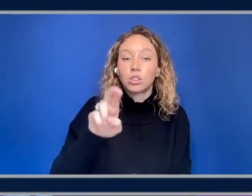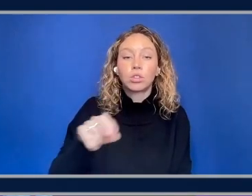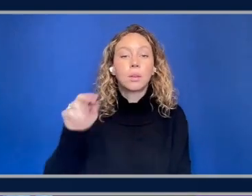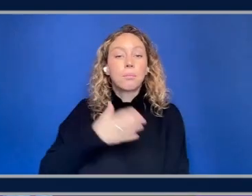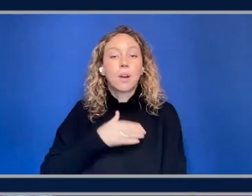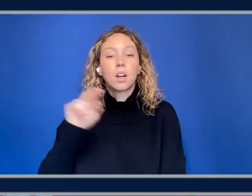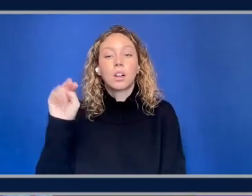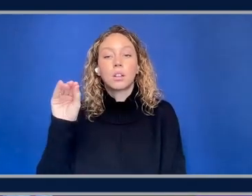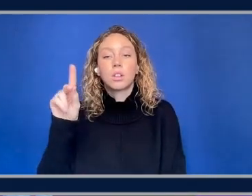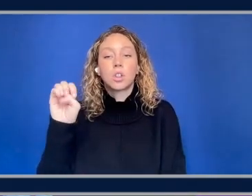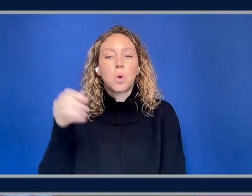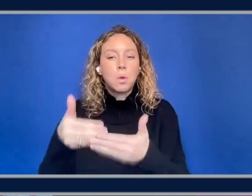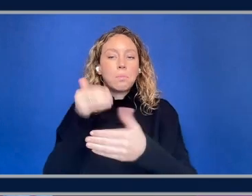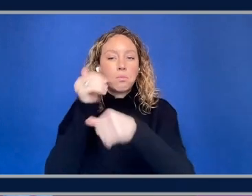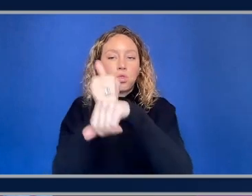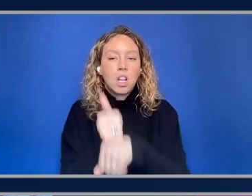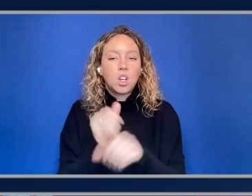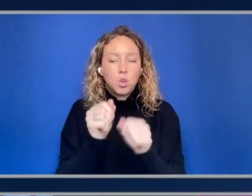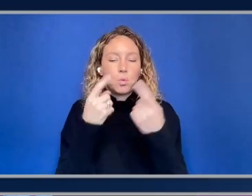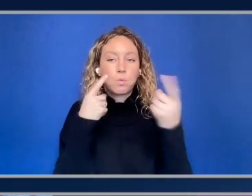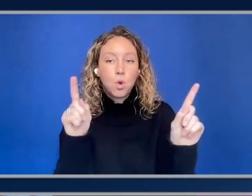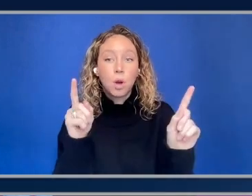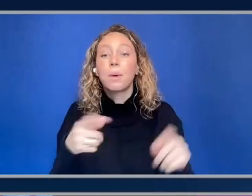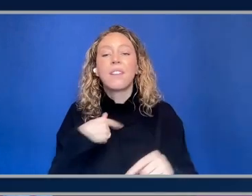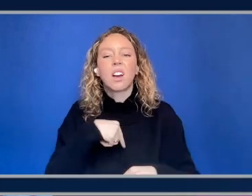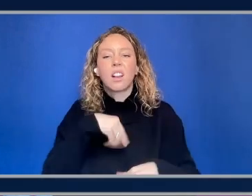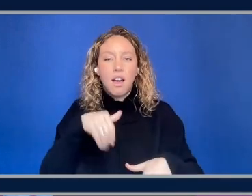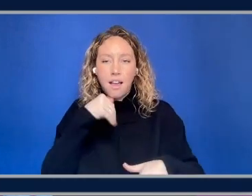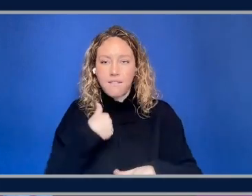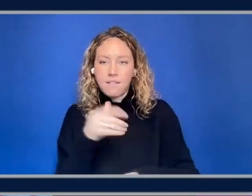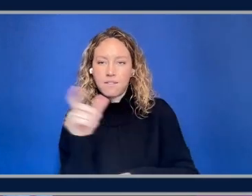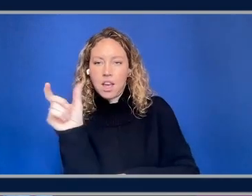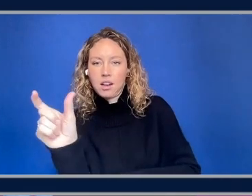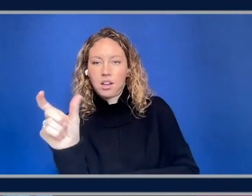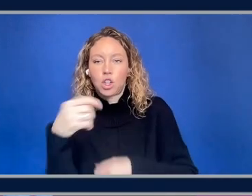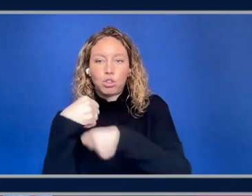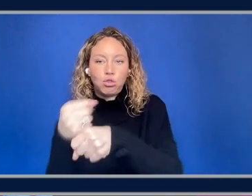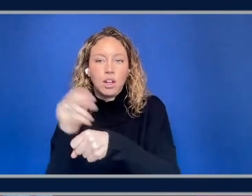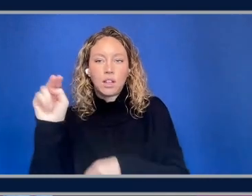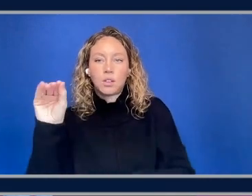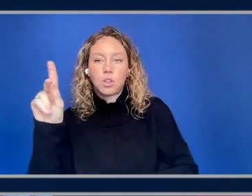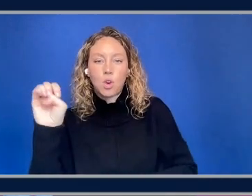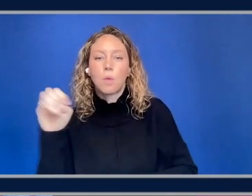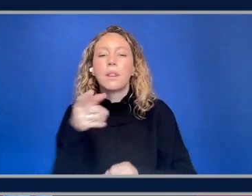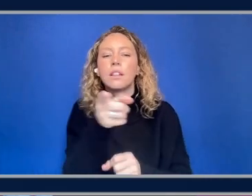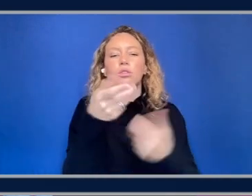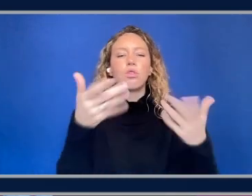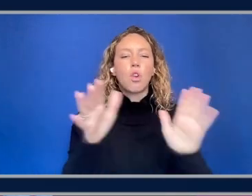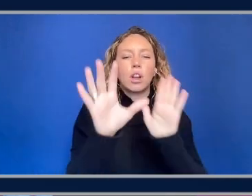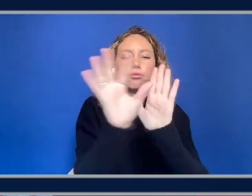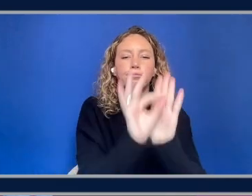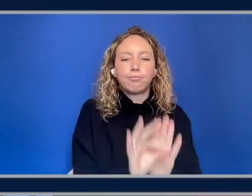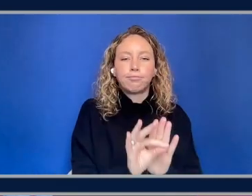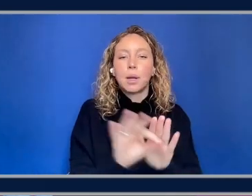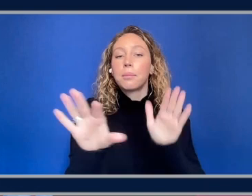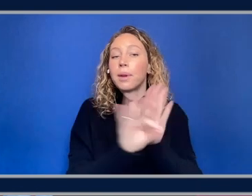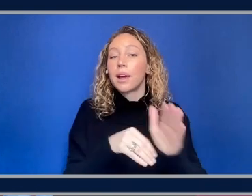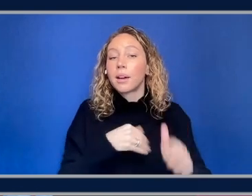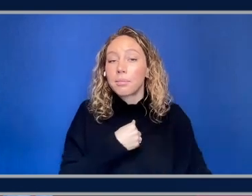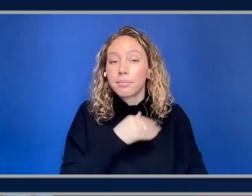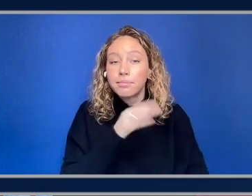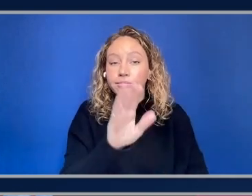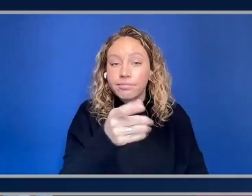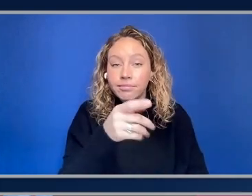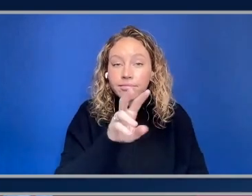work. But if I didn't have them, I could click these buttons to go create those roles. Perfect. Nice. these are pre-selected. It's selected my VPC, which is already configured